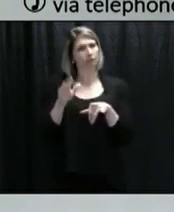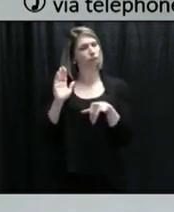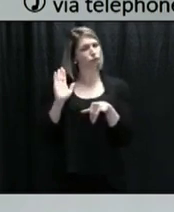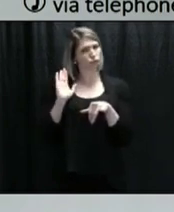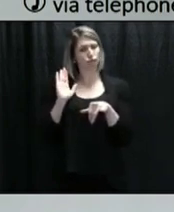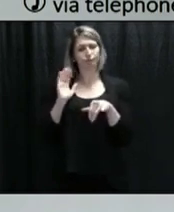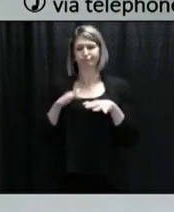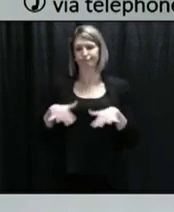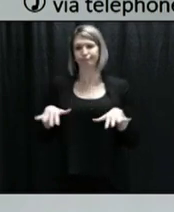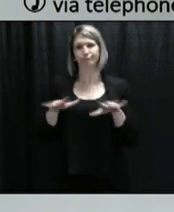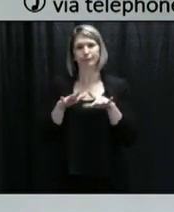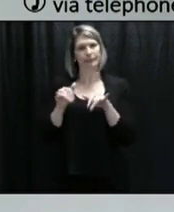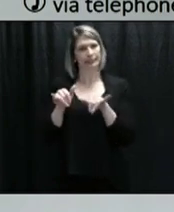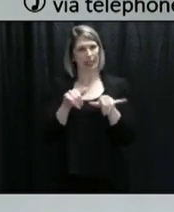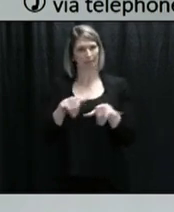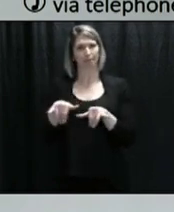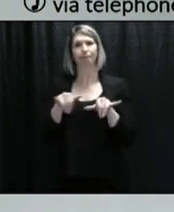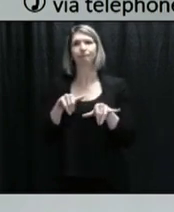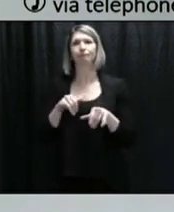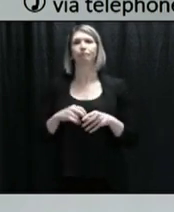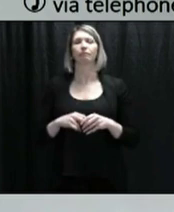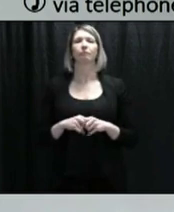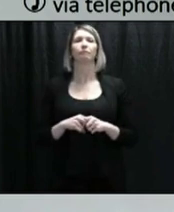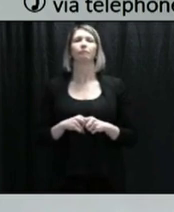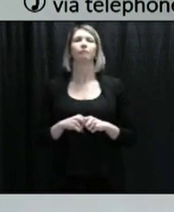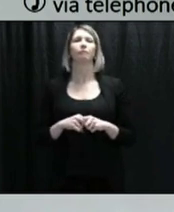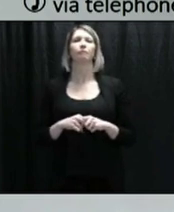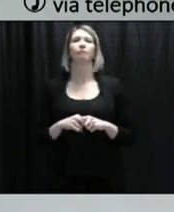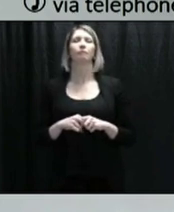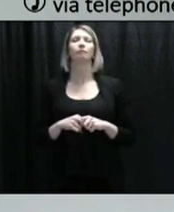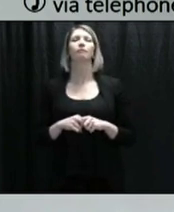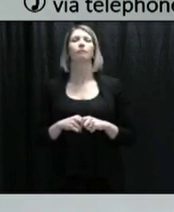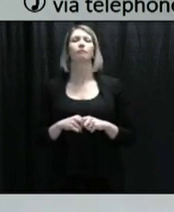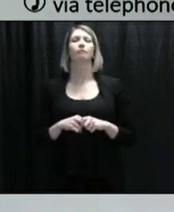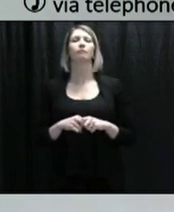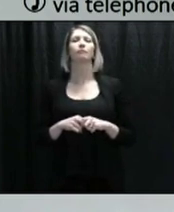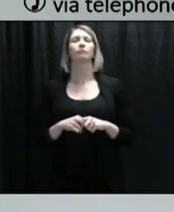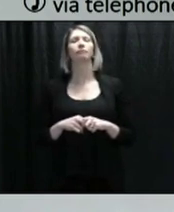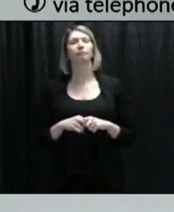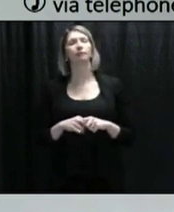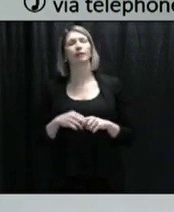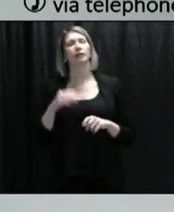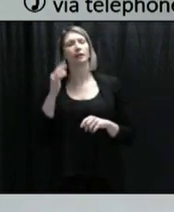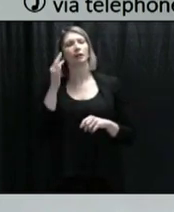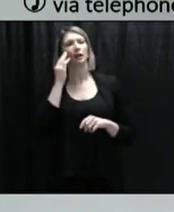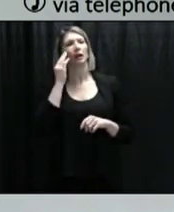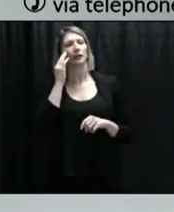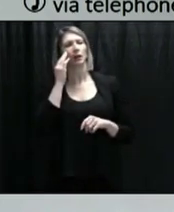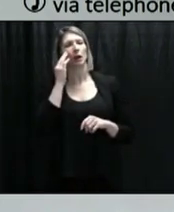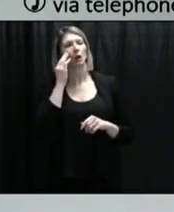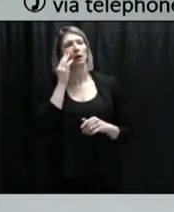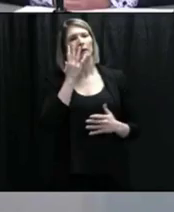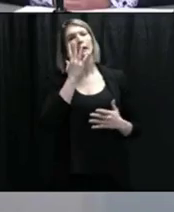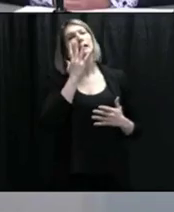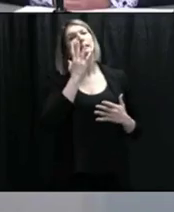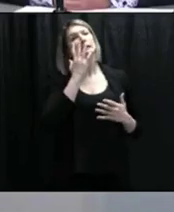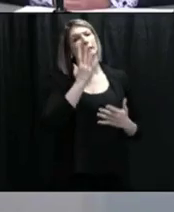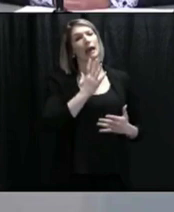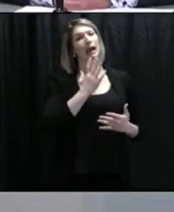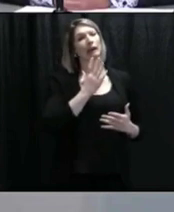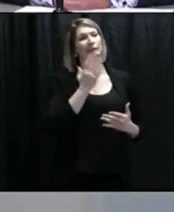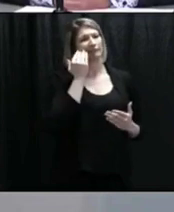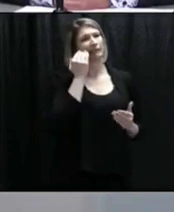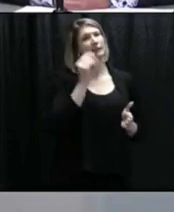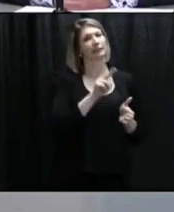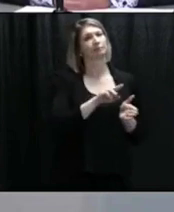One of the tragic things with this is that when people do die and it's more severe, they're in hospital, and of course